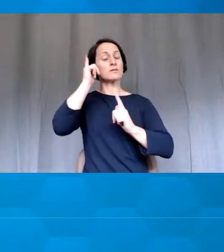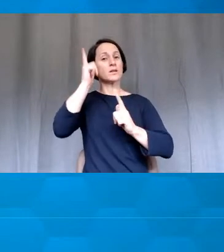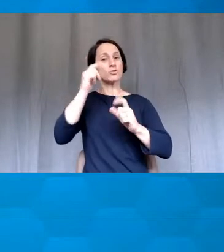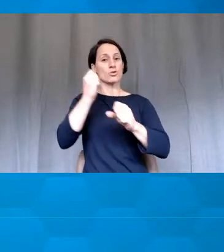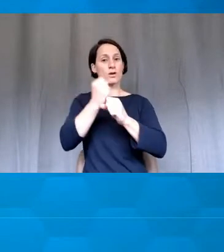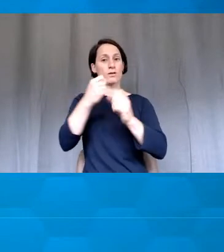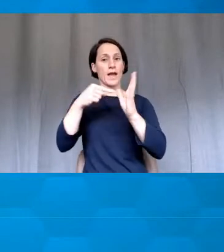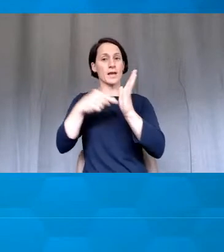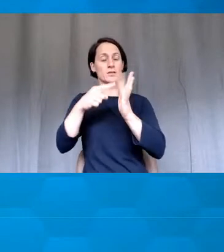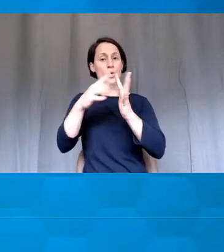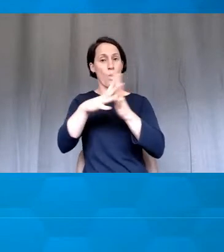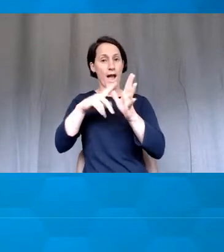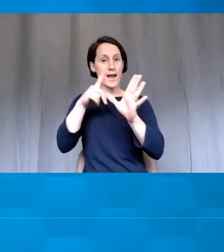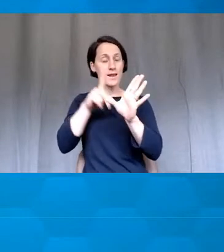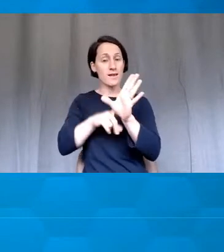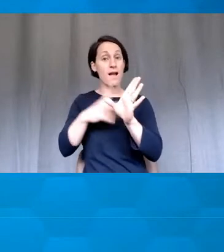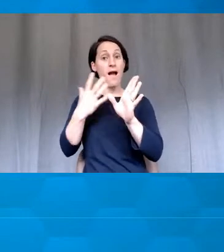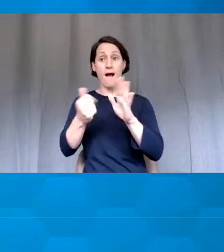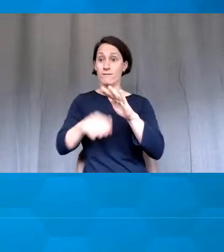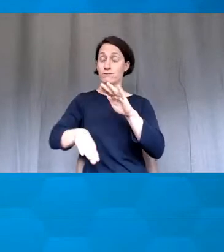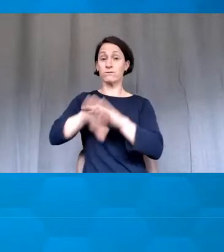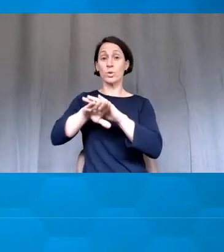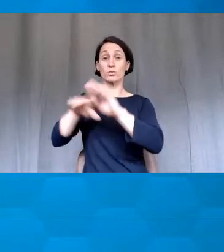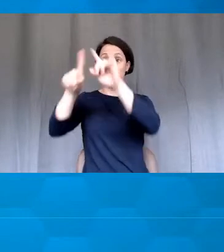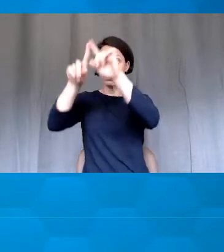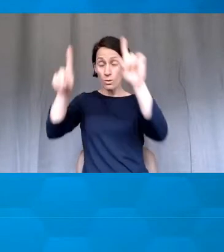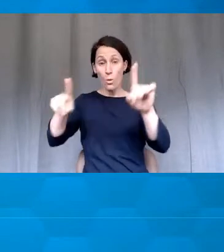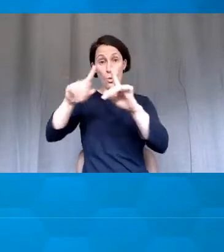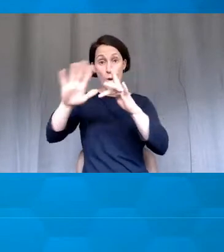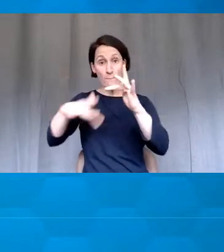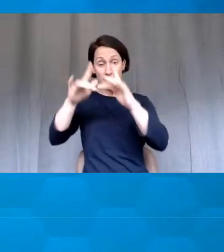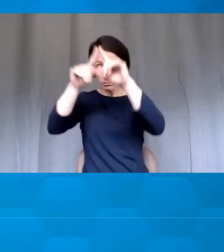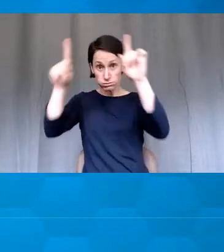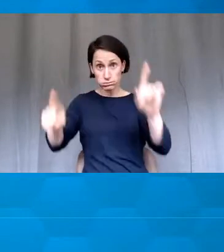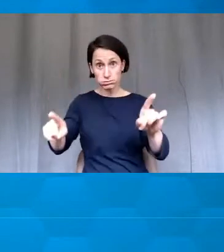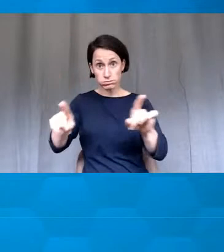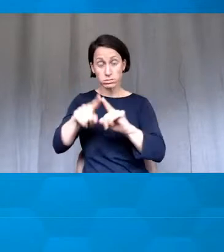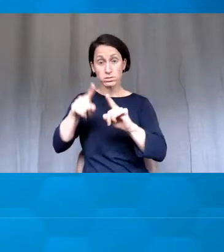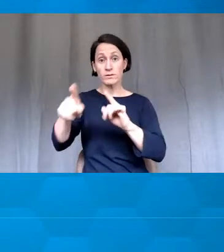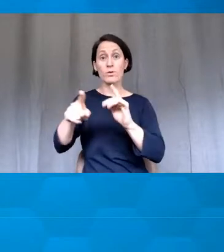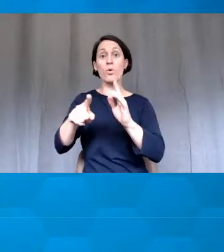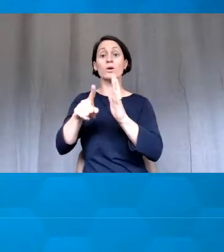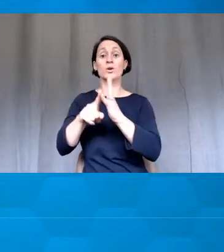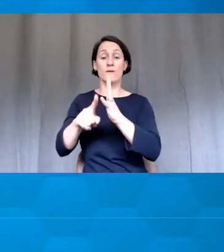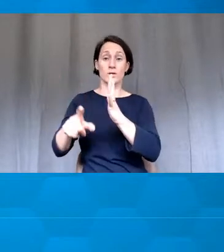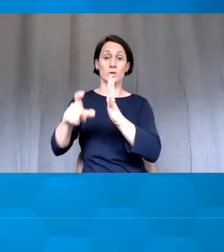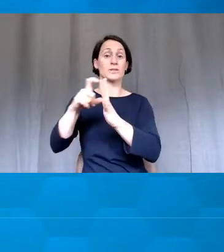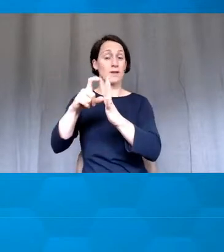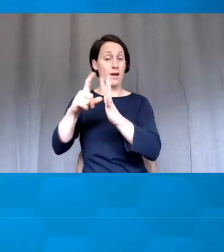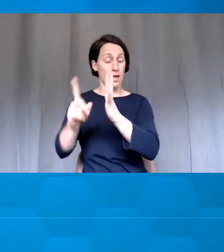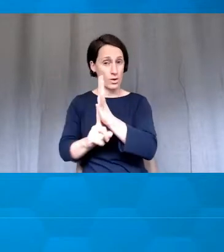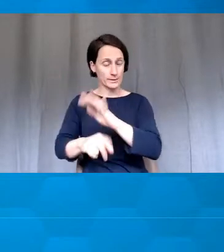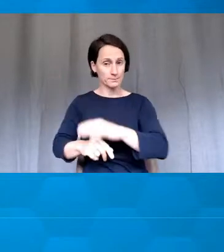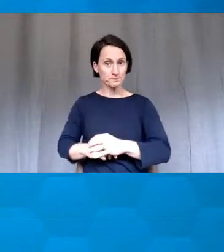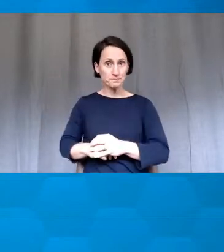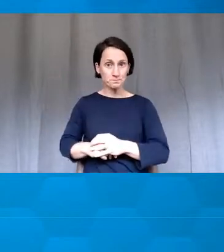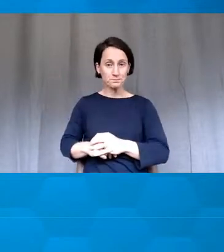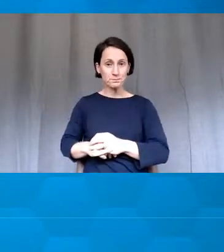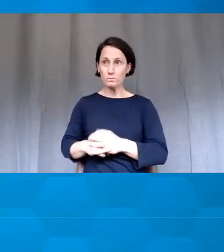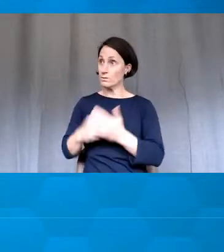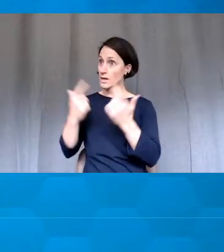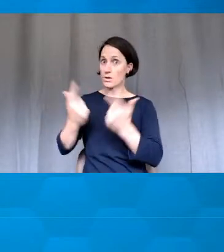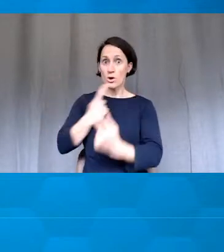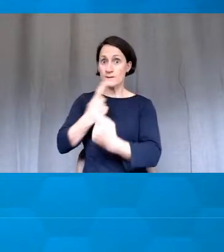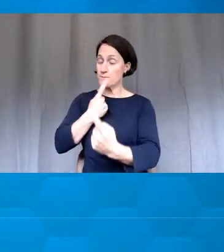universal design for learning that Alanya has put together with the PVCE, and there is all kinds of resources